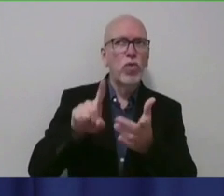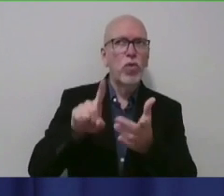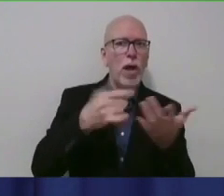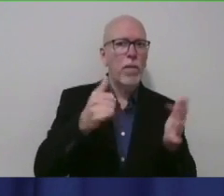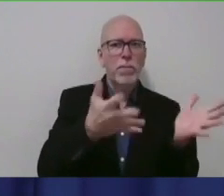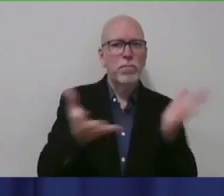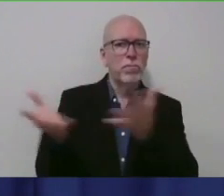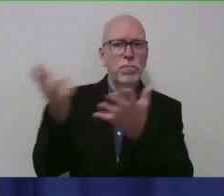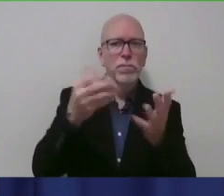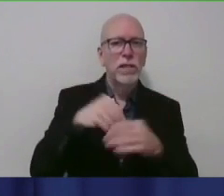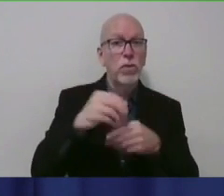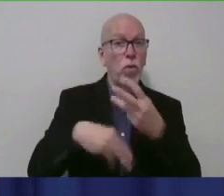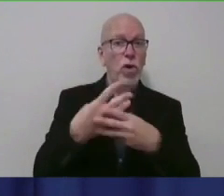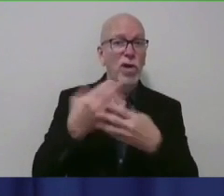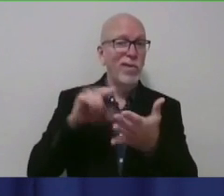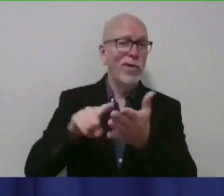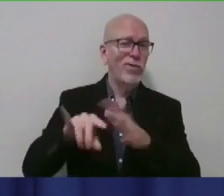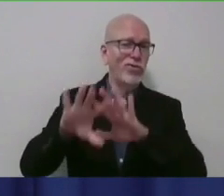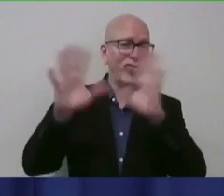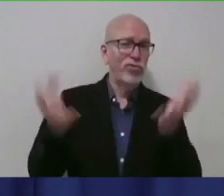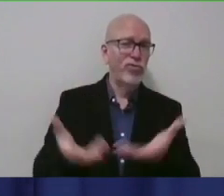about it. Thank you.